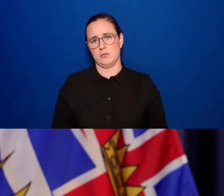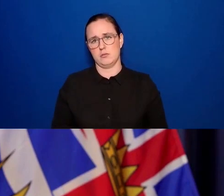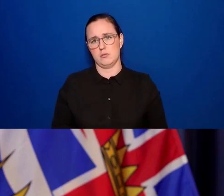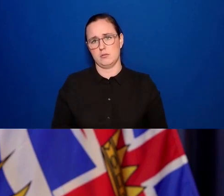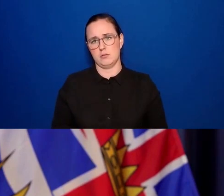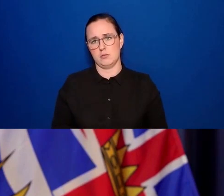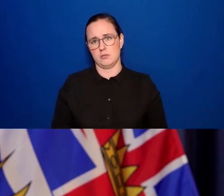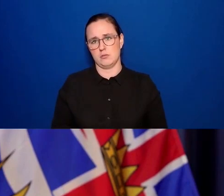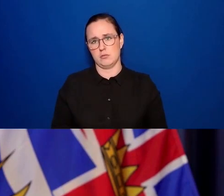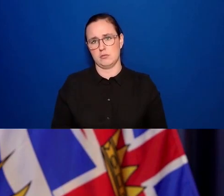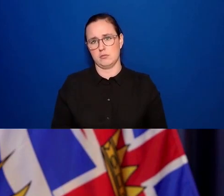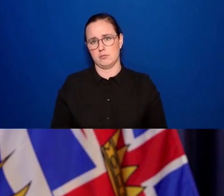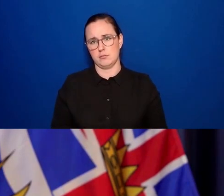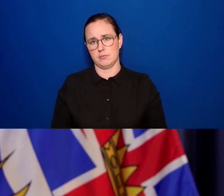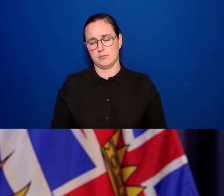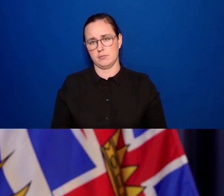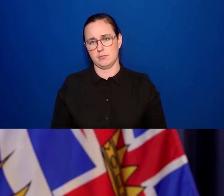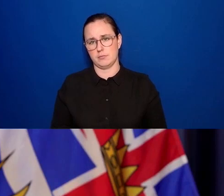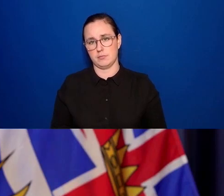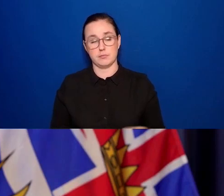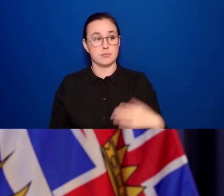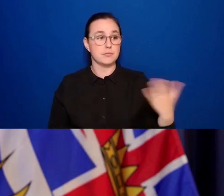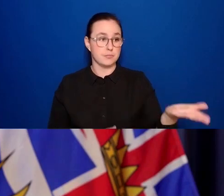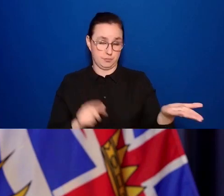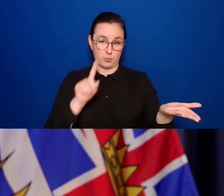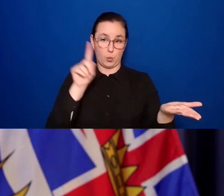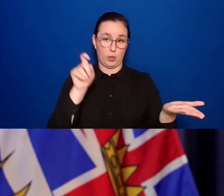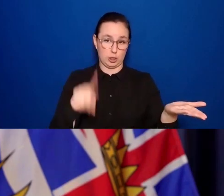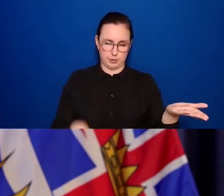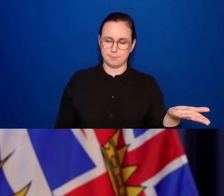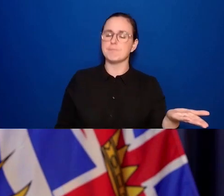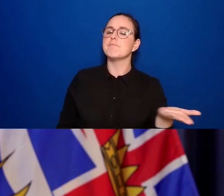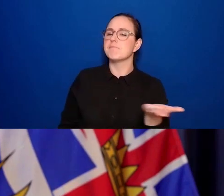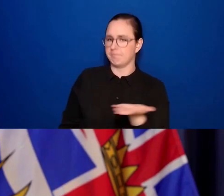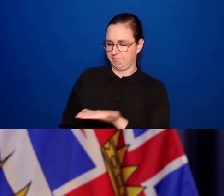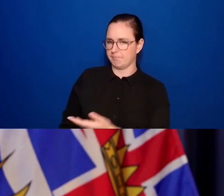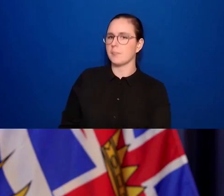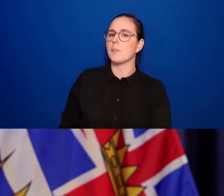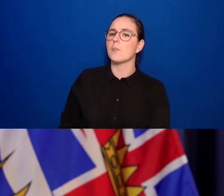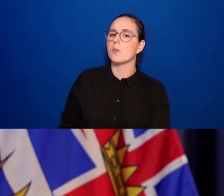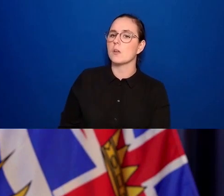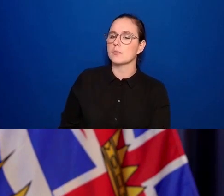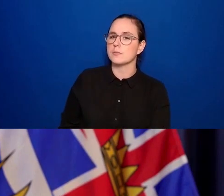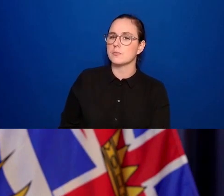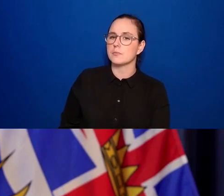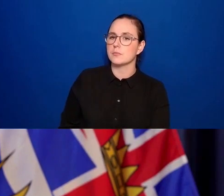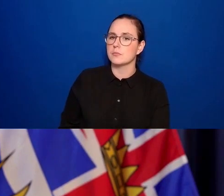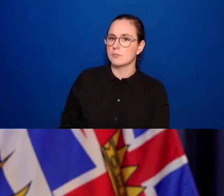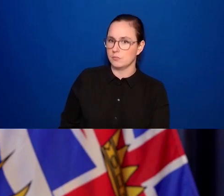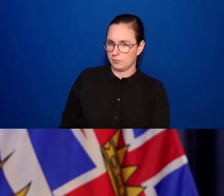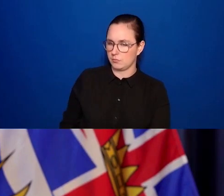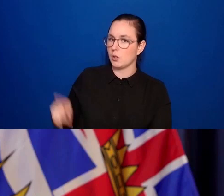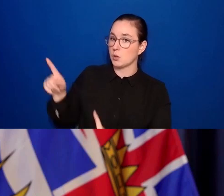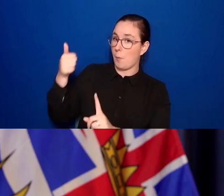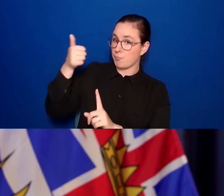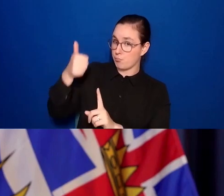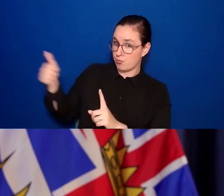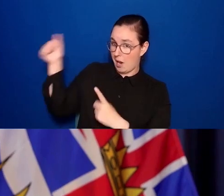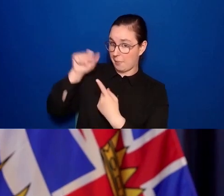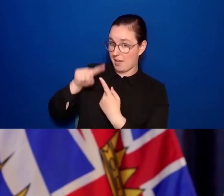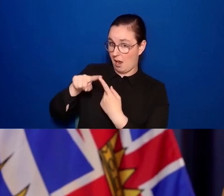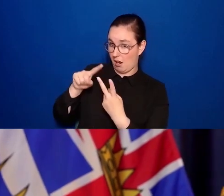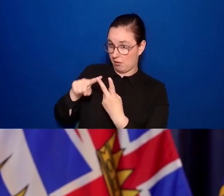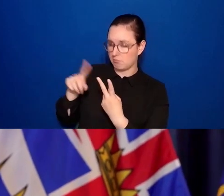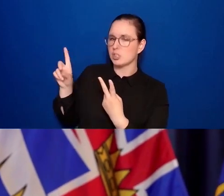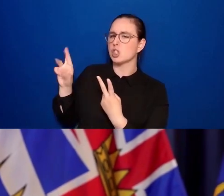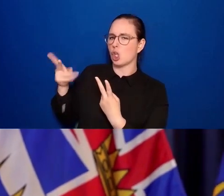Dr. Henry and Premier Horgan, this is clearly putting additional pressure on those in restaurants. You know, they're